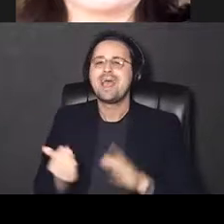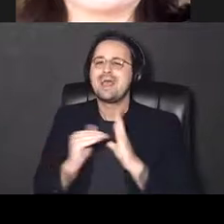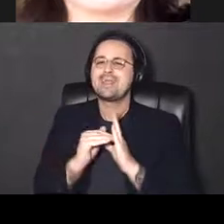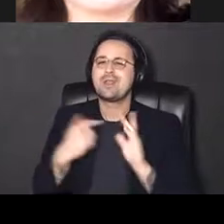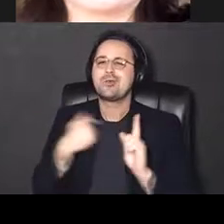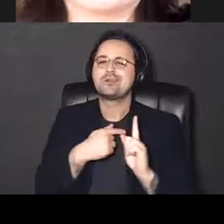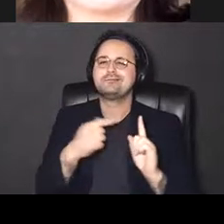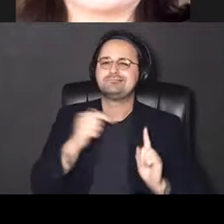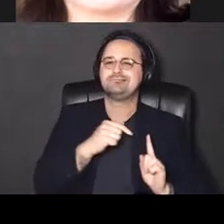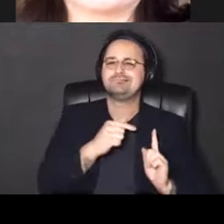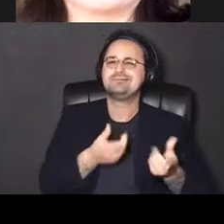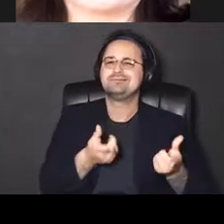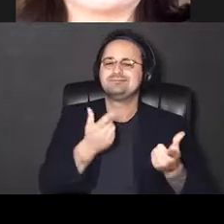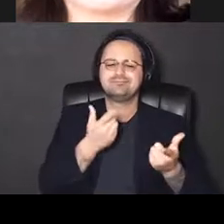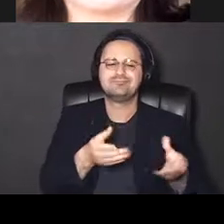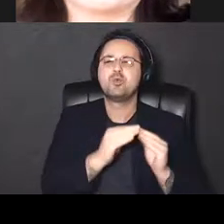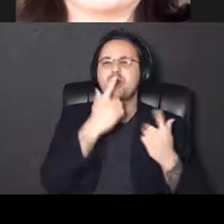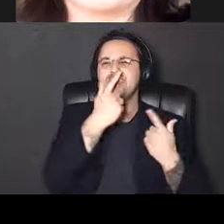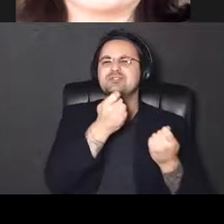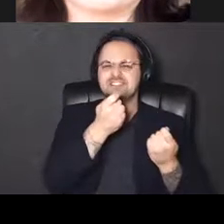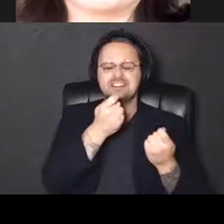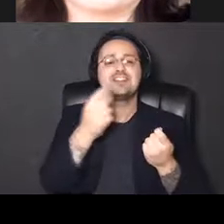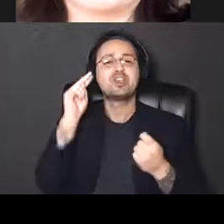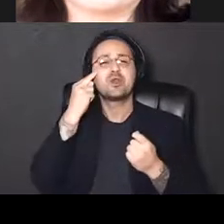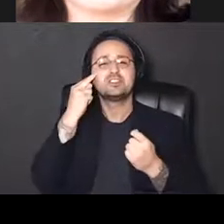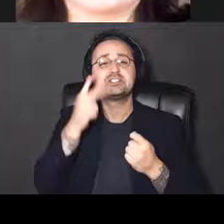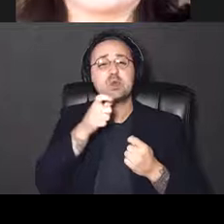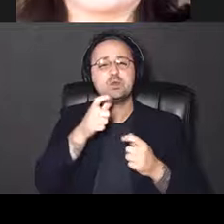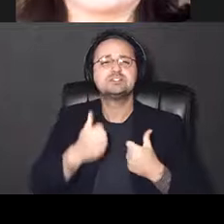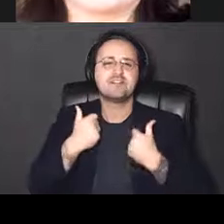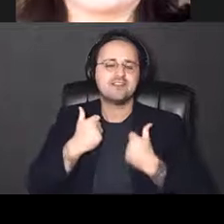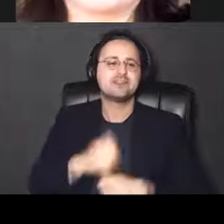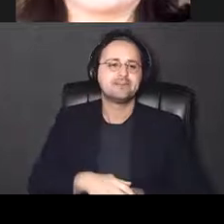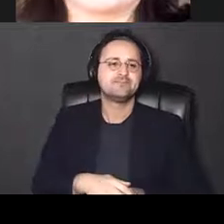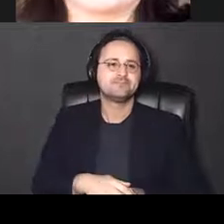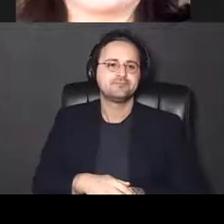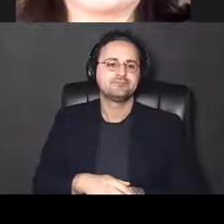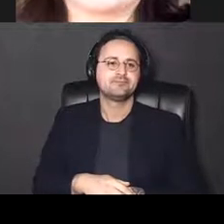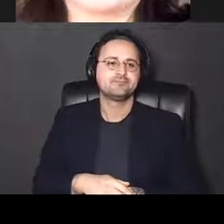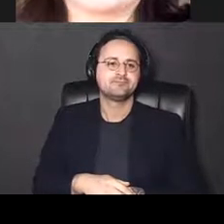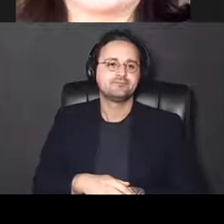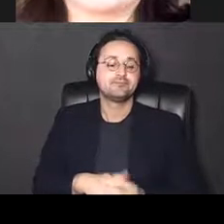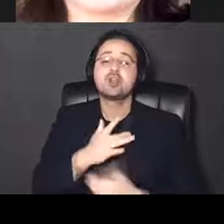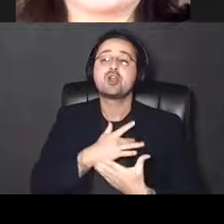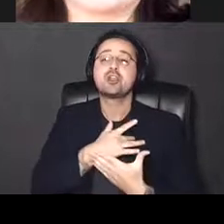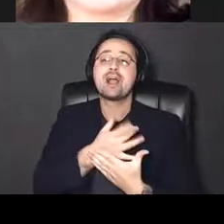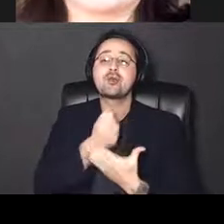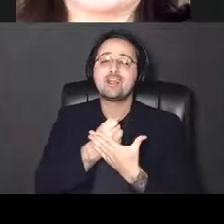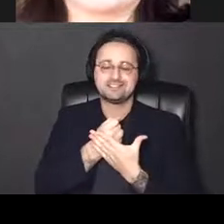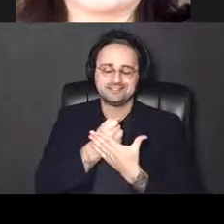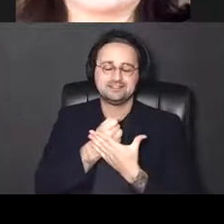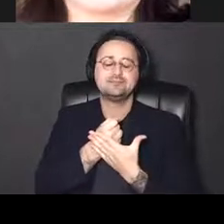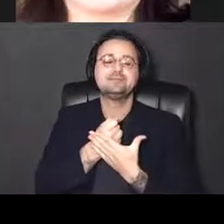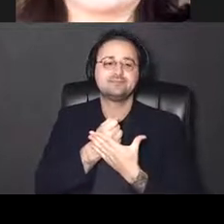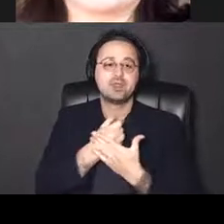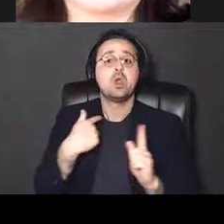what happens to the neurons that survive. And so I'll start with our cardiac arrest model. So we perform cardiac